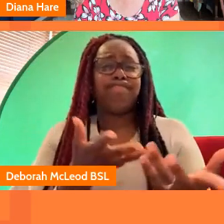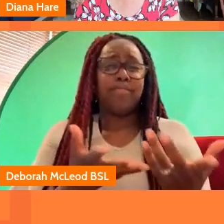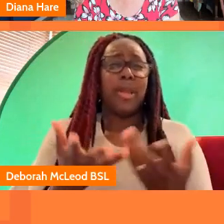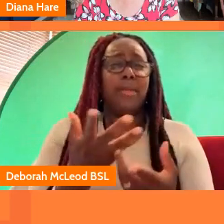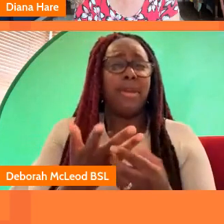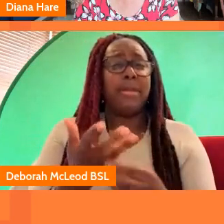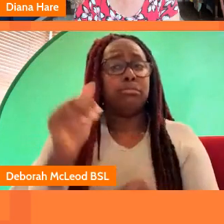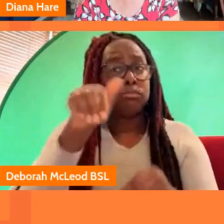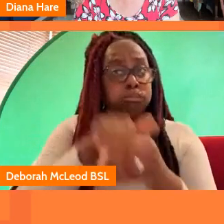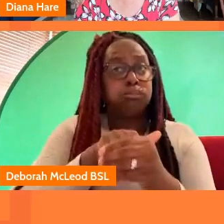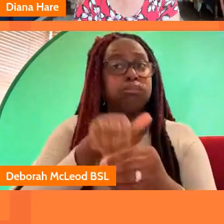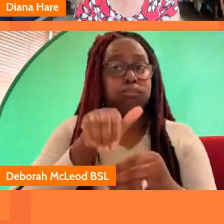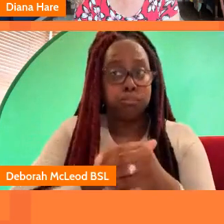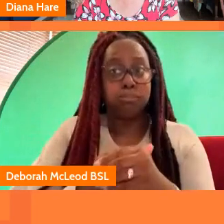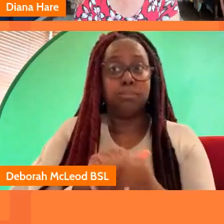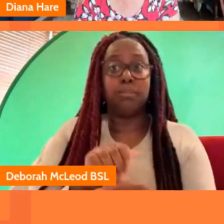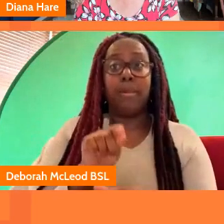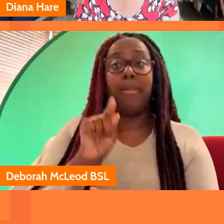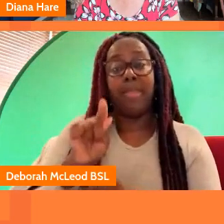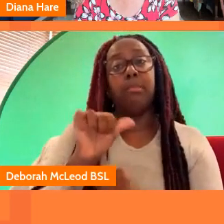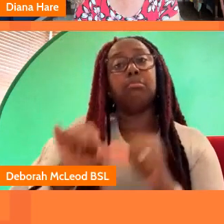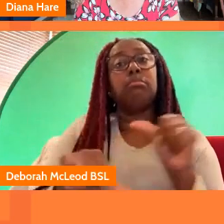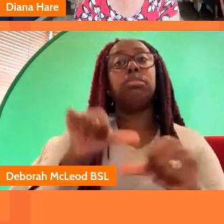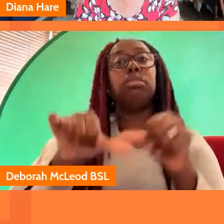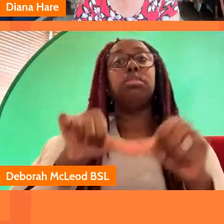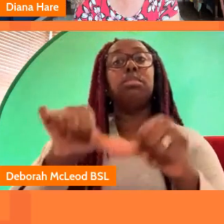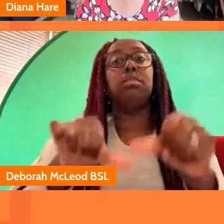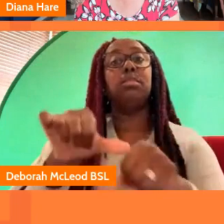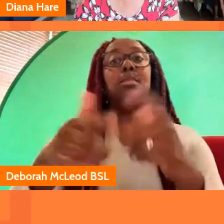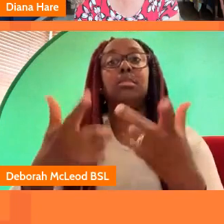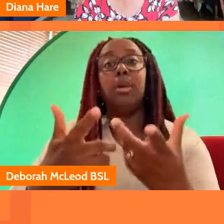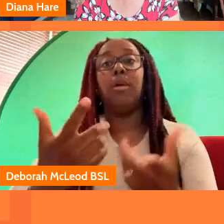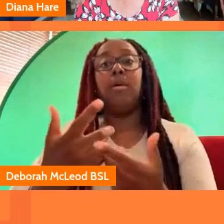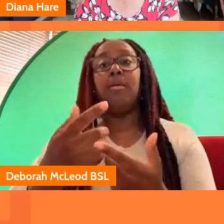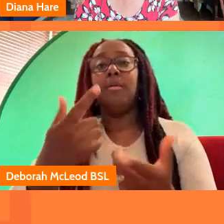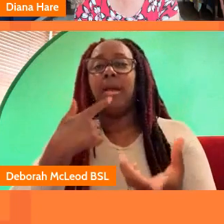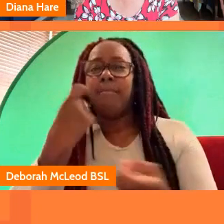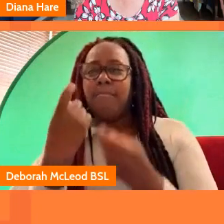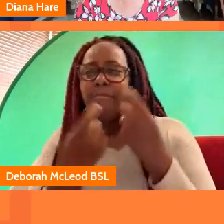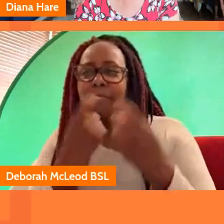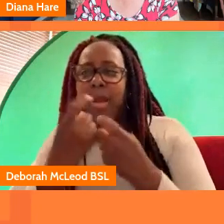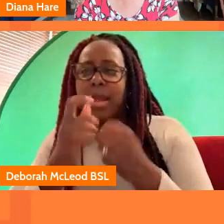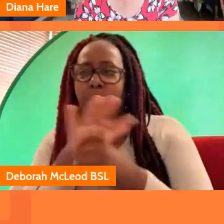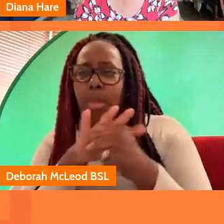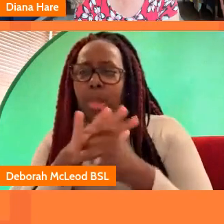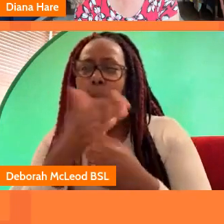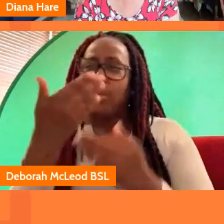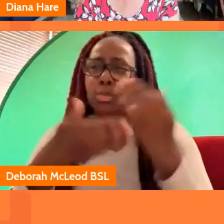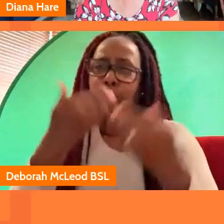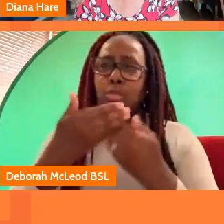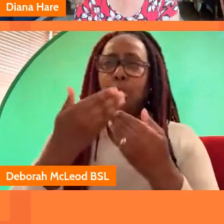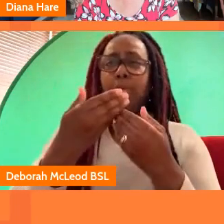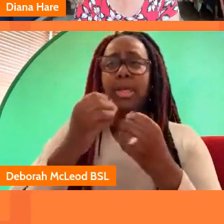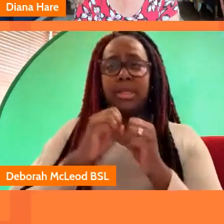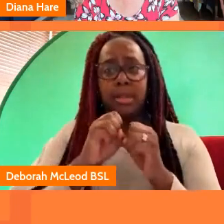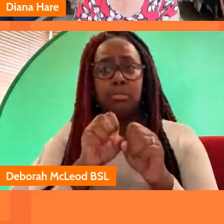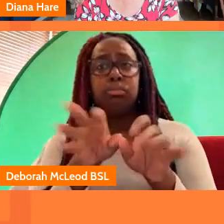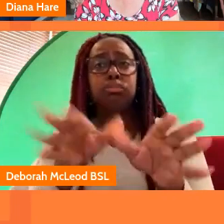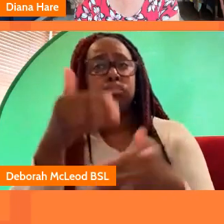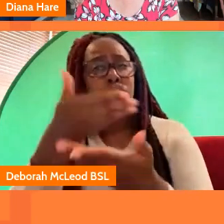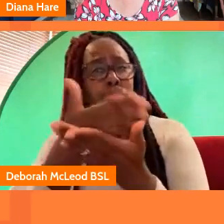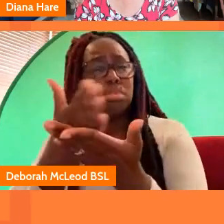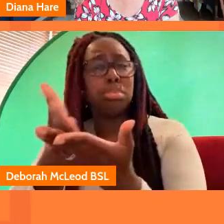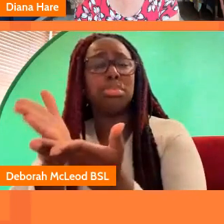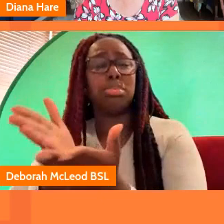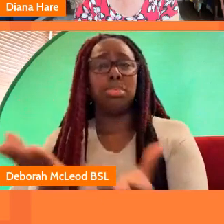embedded in in that kind of process of telling those finding those local stories getting them out there um and i